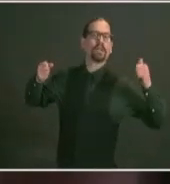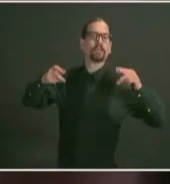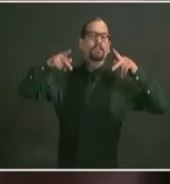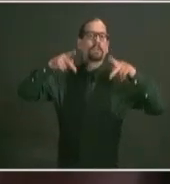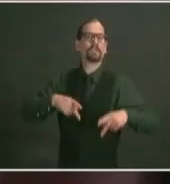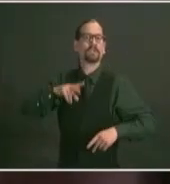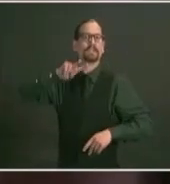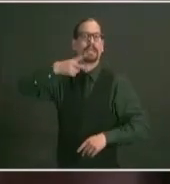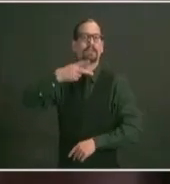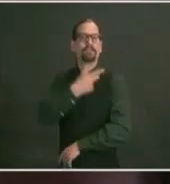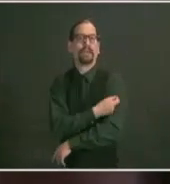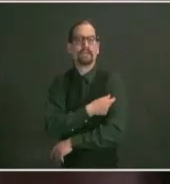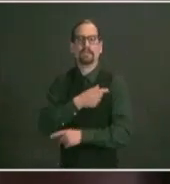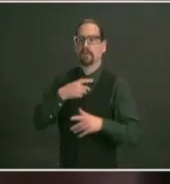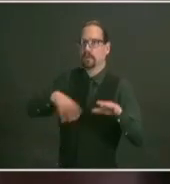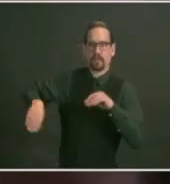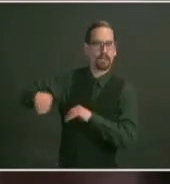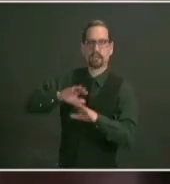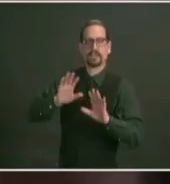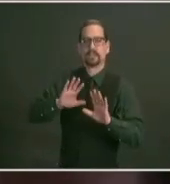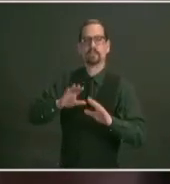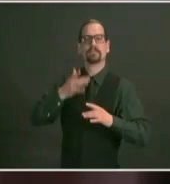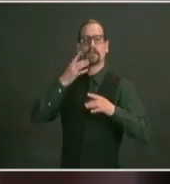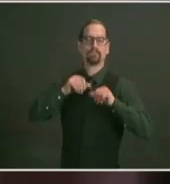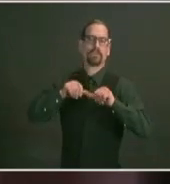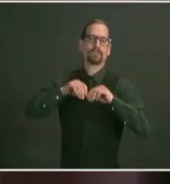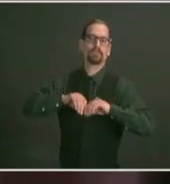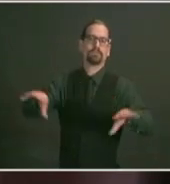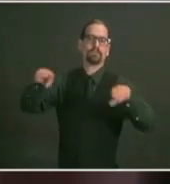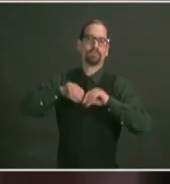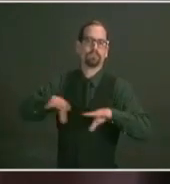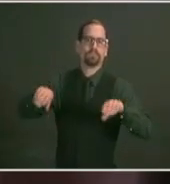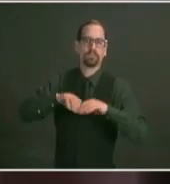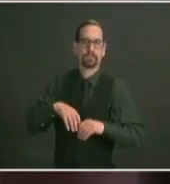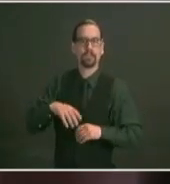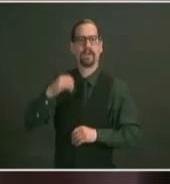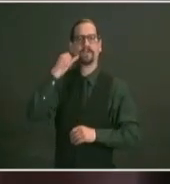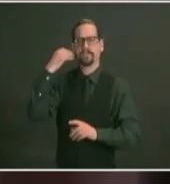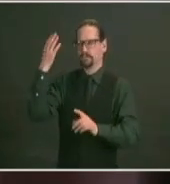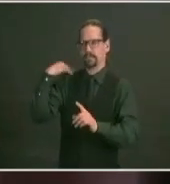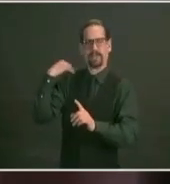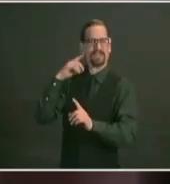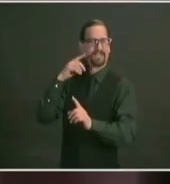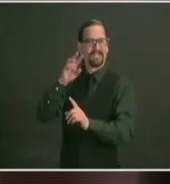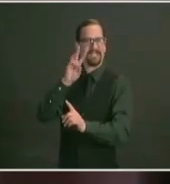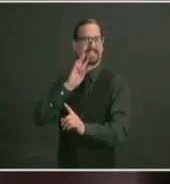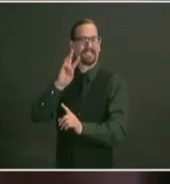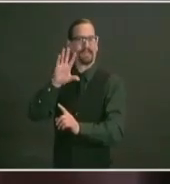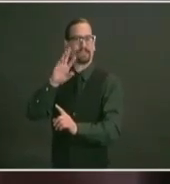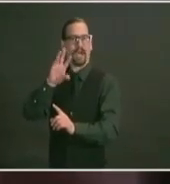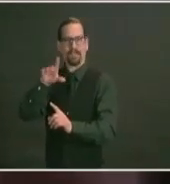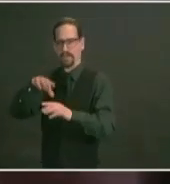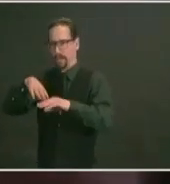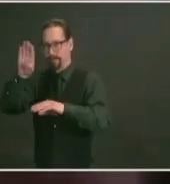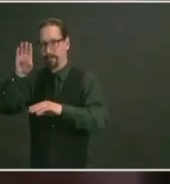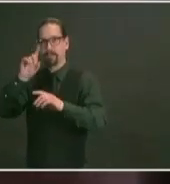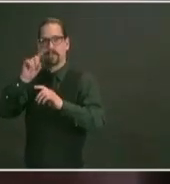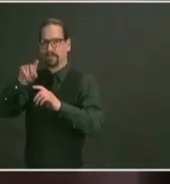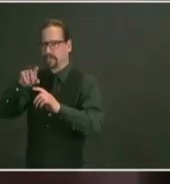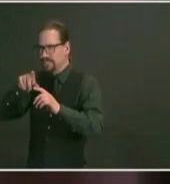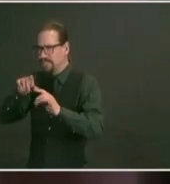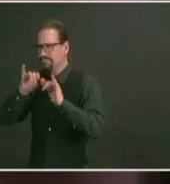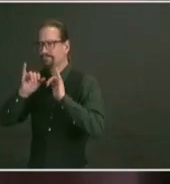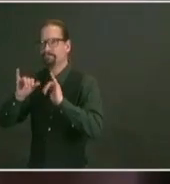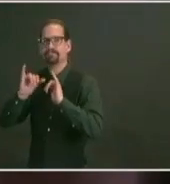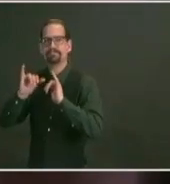eligibility group we wanted to make sure that we open when we have more vaccine would only be a couple thousand additional